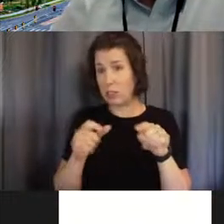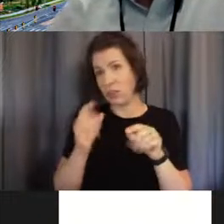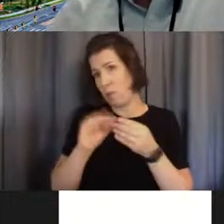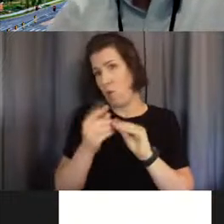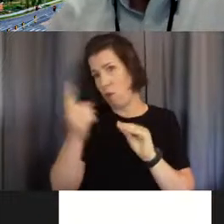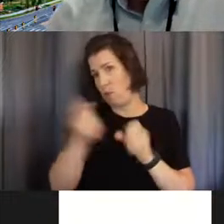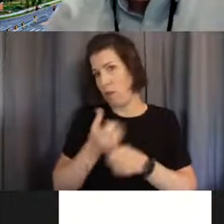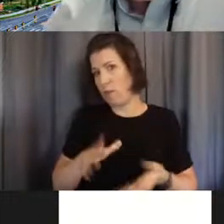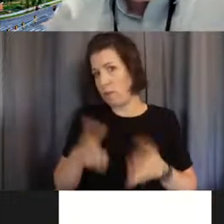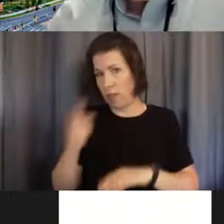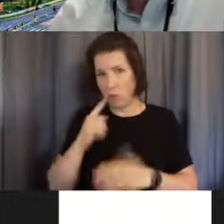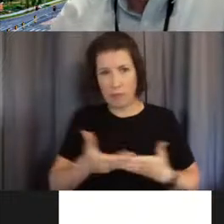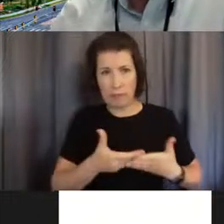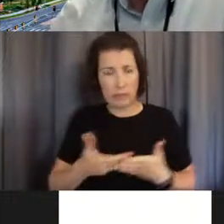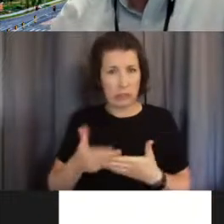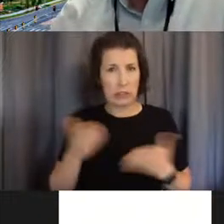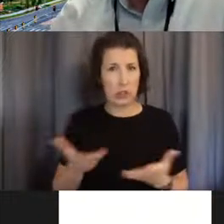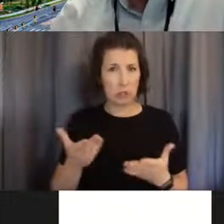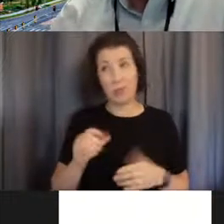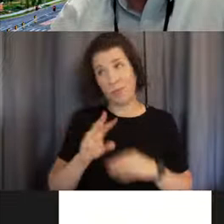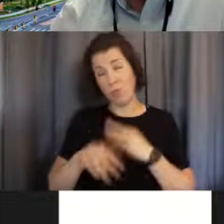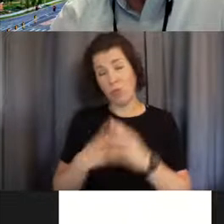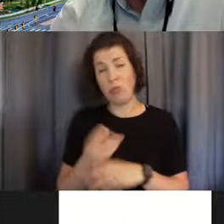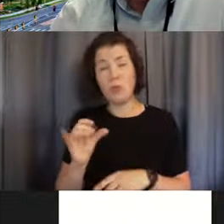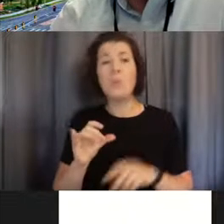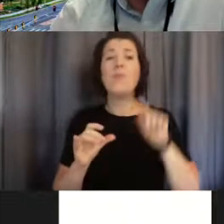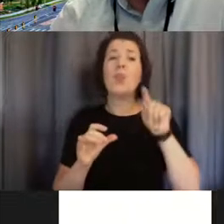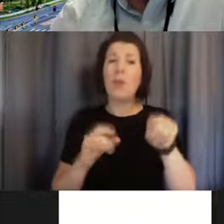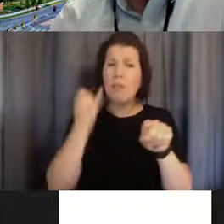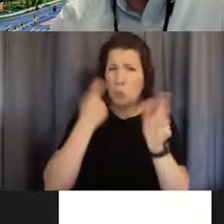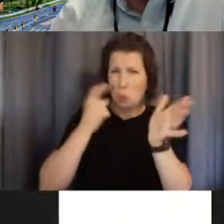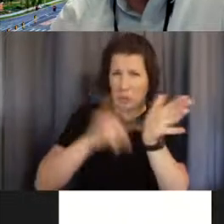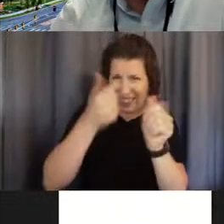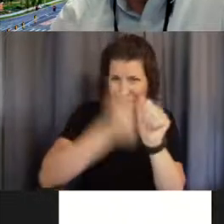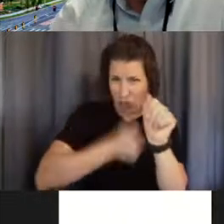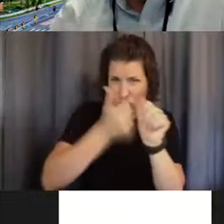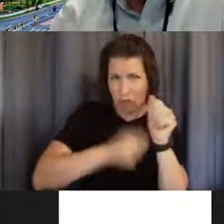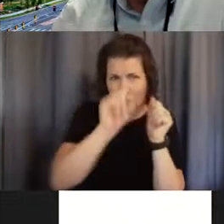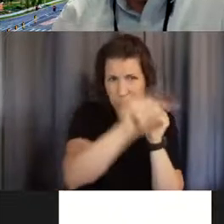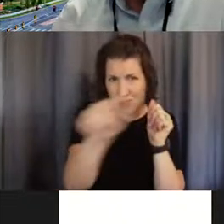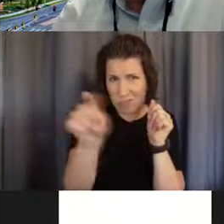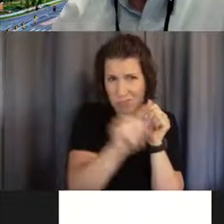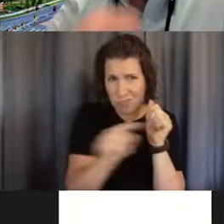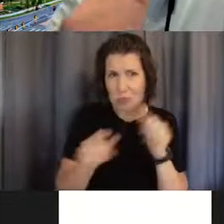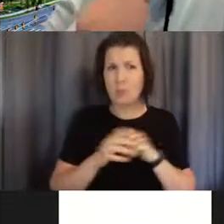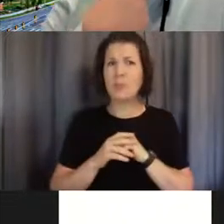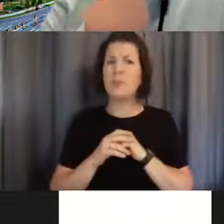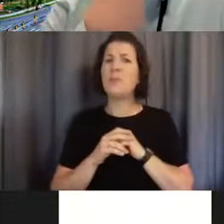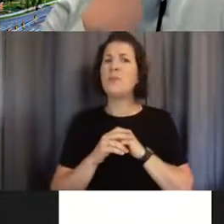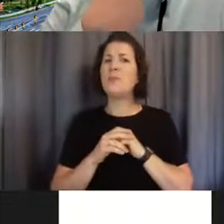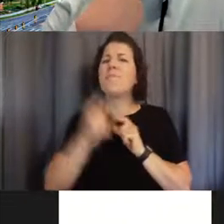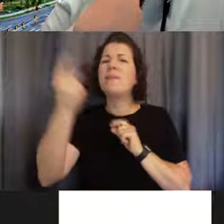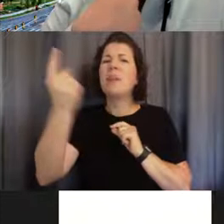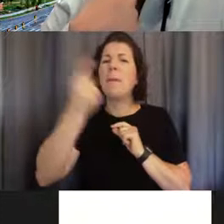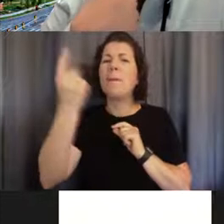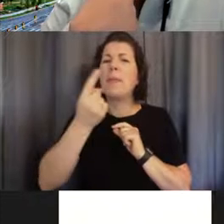And so, yeah, if you notice in each of these, there's something